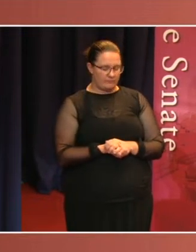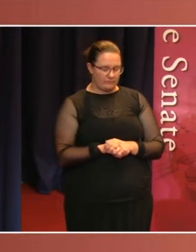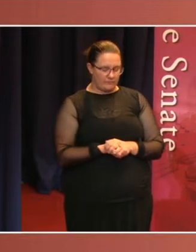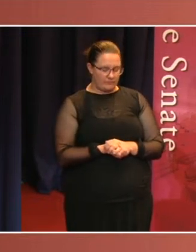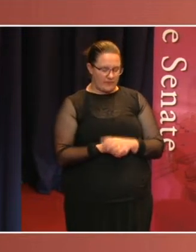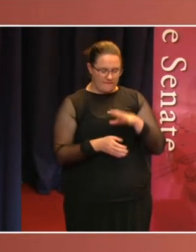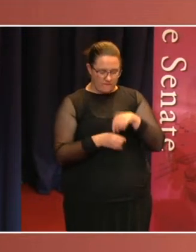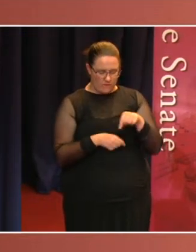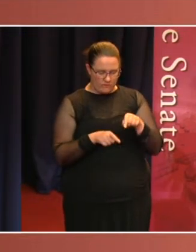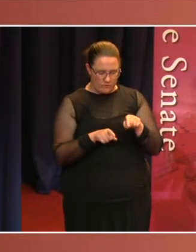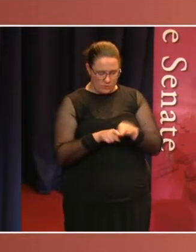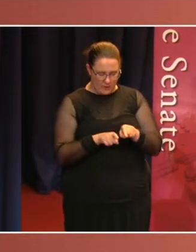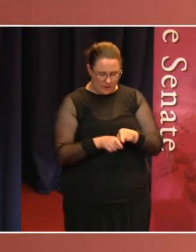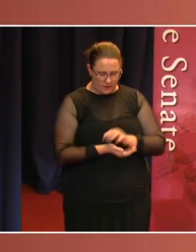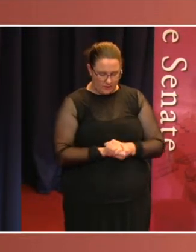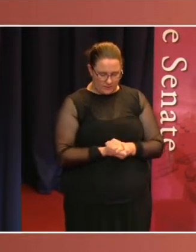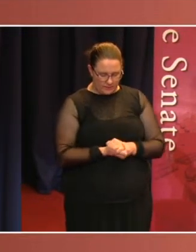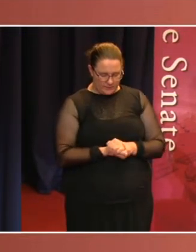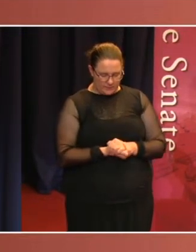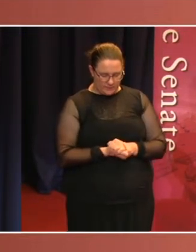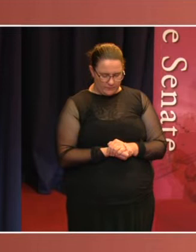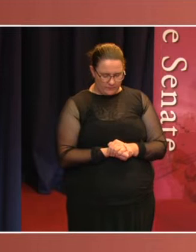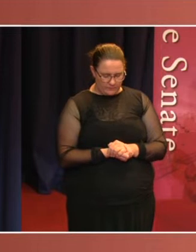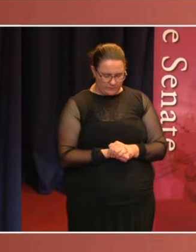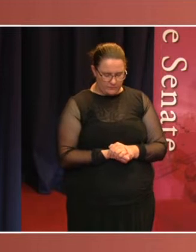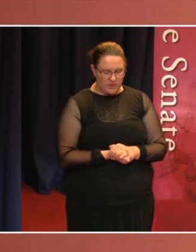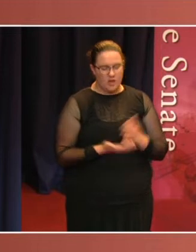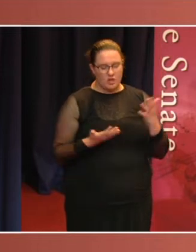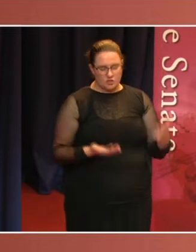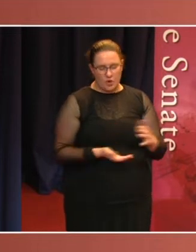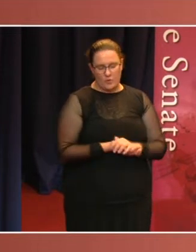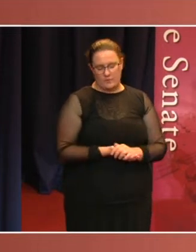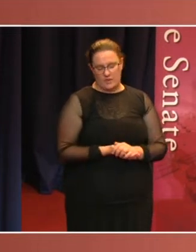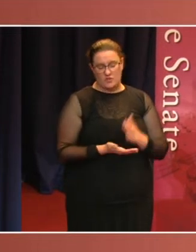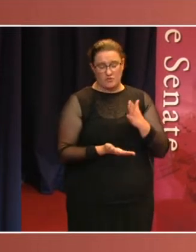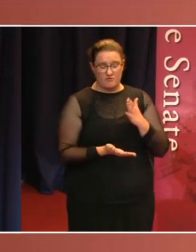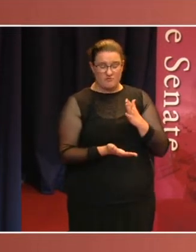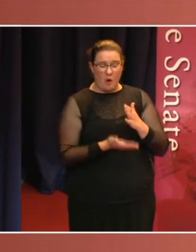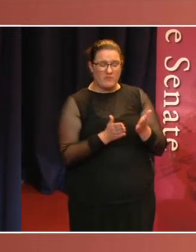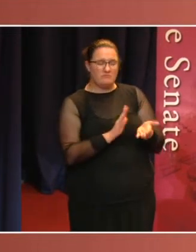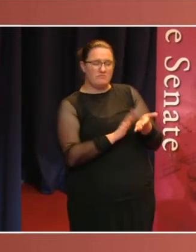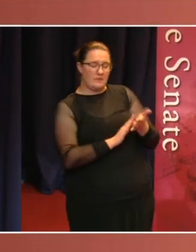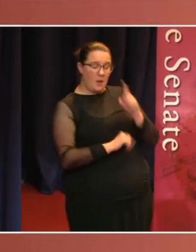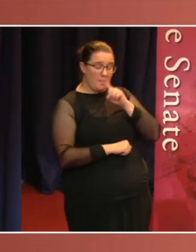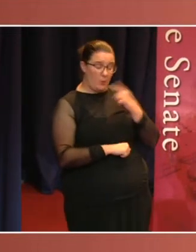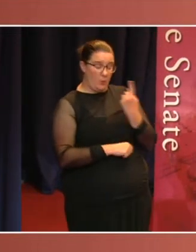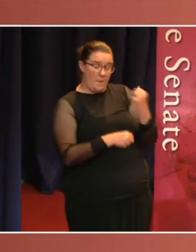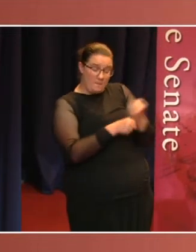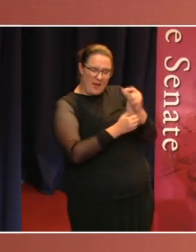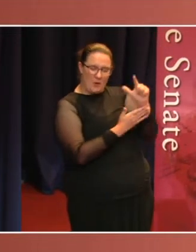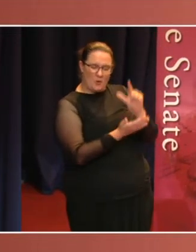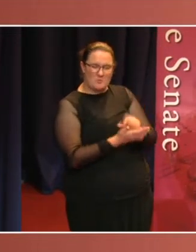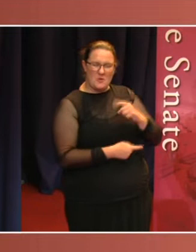to those who get reforms done, regardless of who started them. But we can still treasure the Senate for its role as an ideas bank,